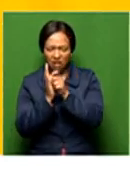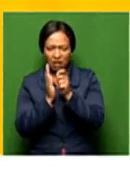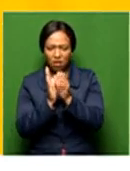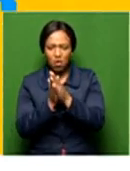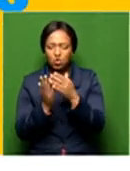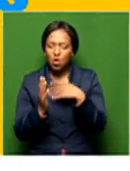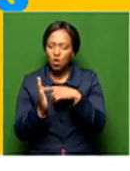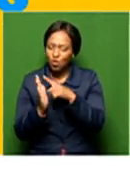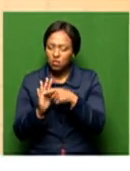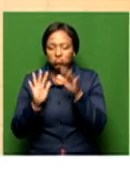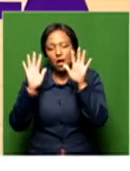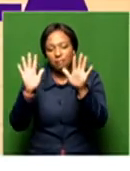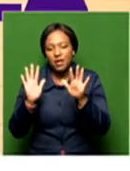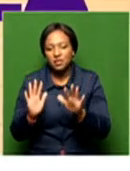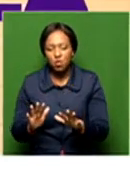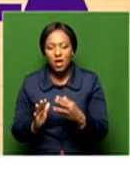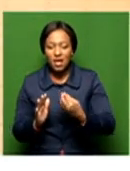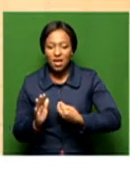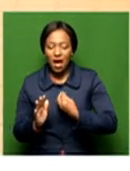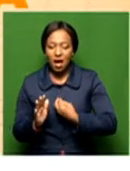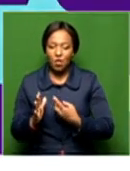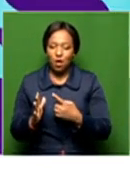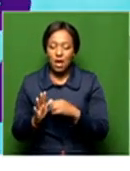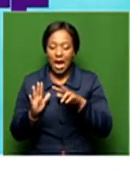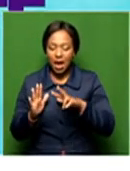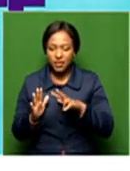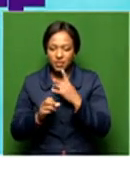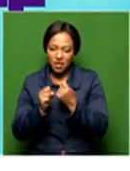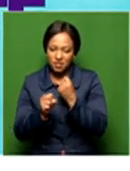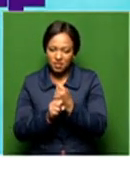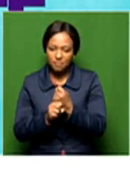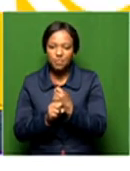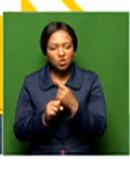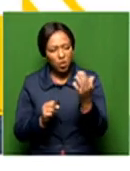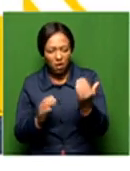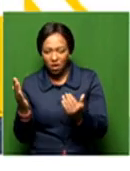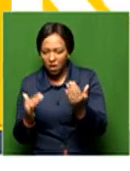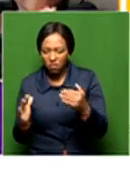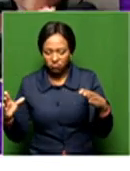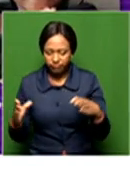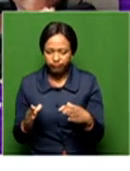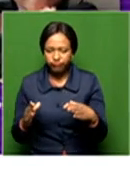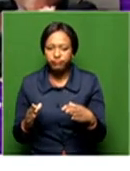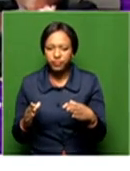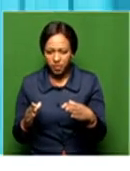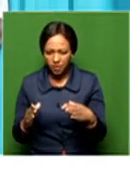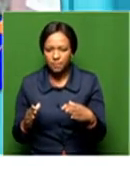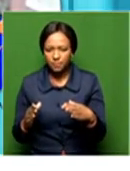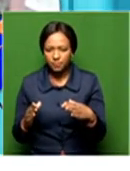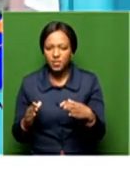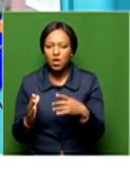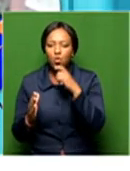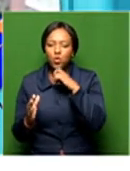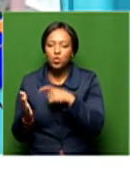kids are amazing. Our youngest one is eight. So we thought, no, let's profile them. Let's get them out there. Let's get, use them as